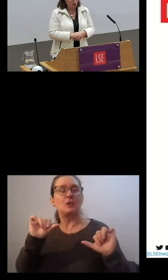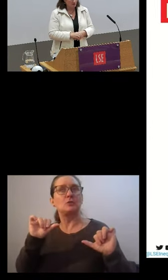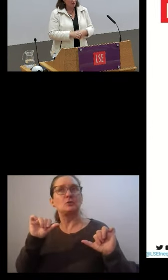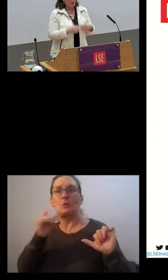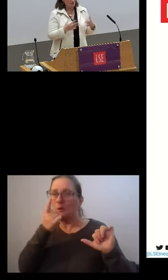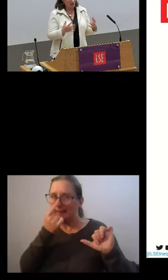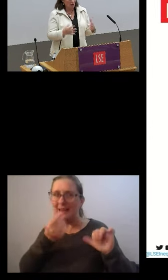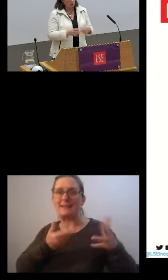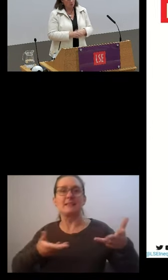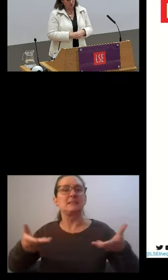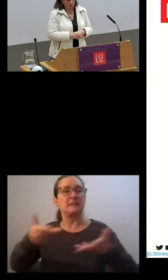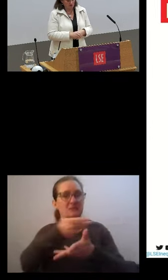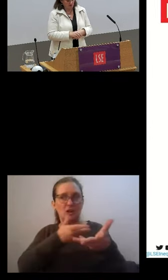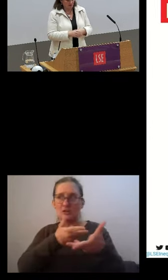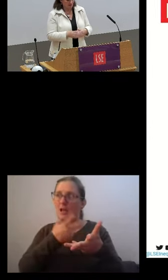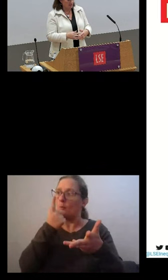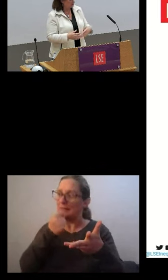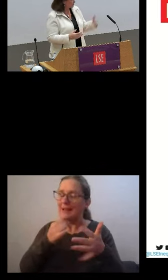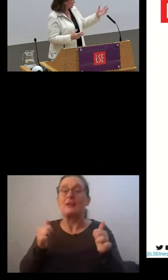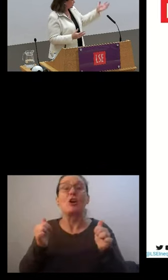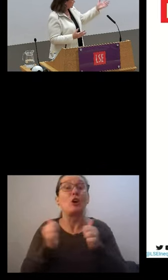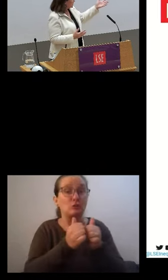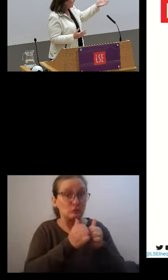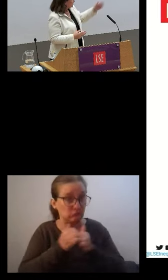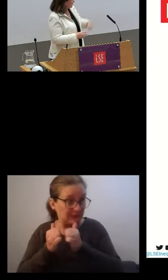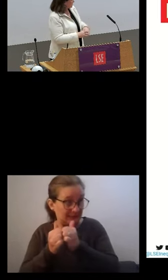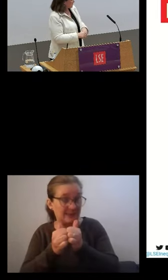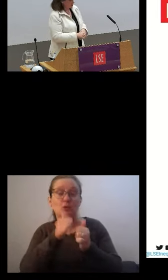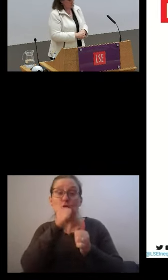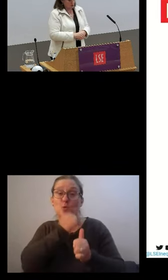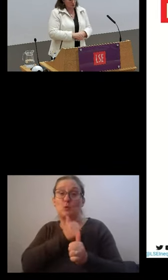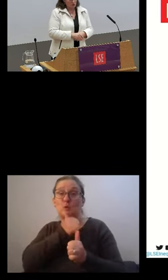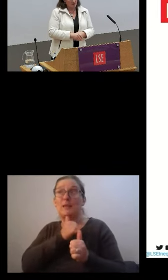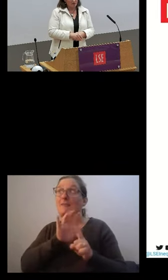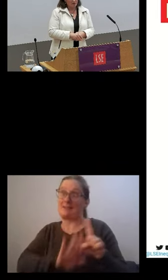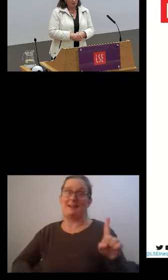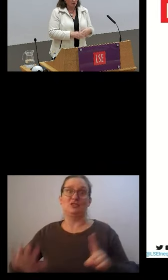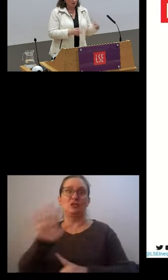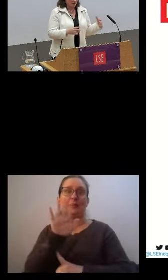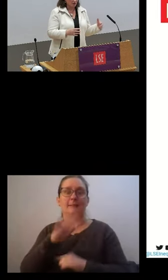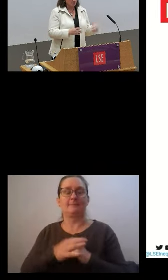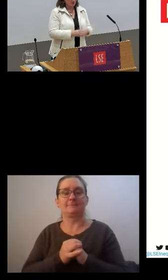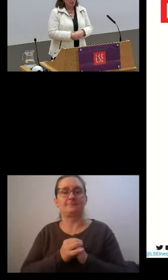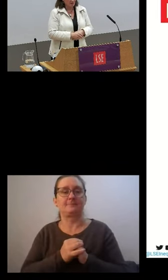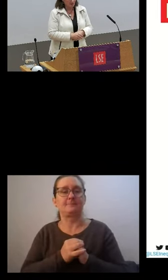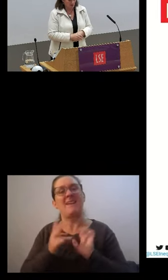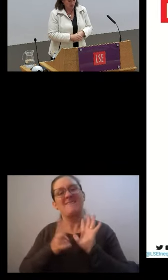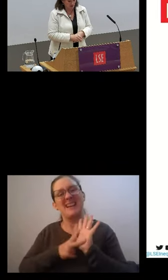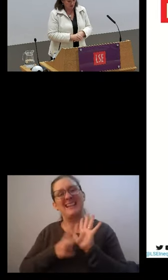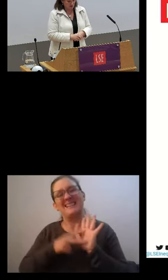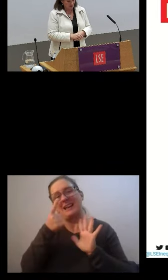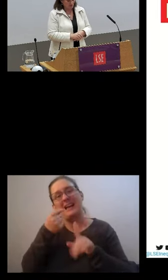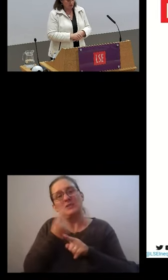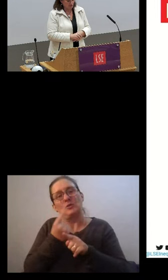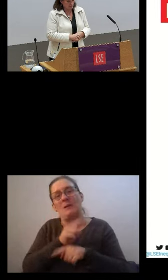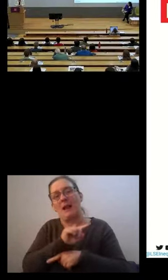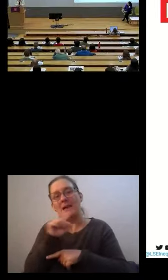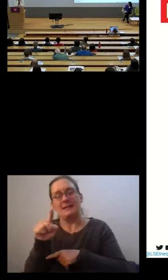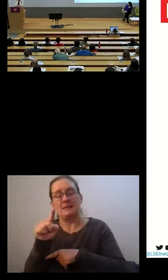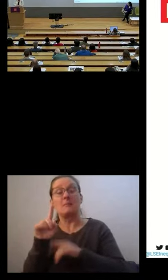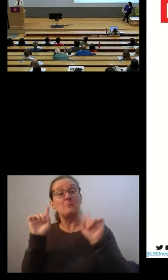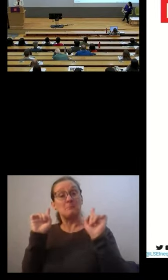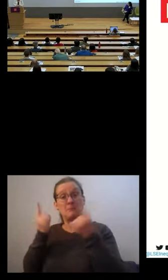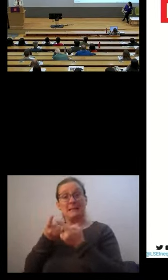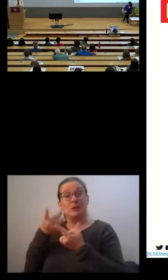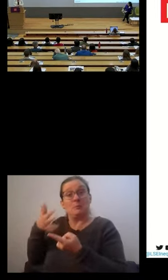can be achieved about how we would measure this as a national measure. Vanessa can talk more about this as well. They had to do it in Mexico when they established a measure of